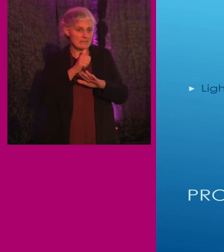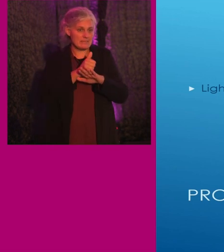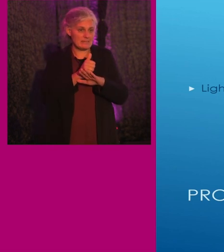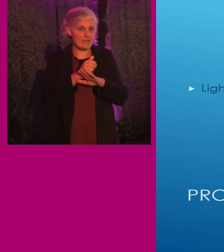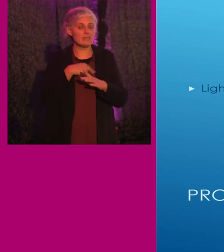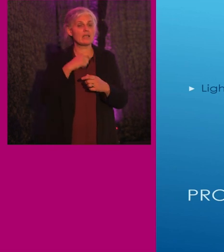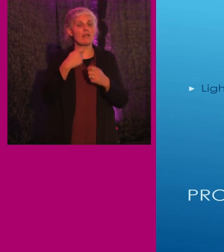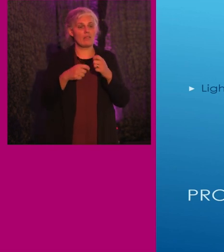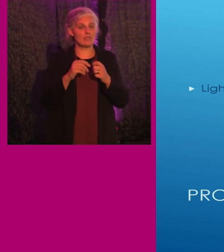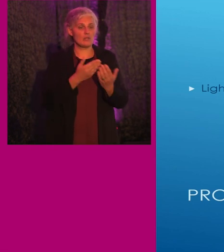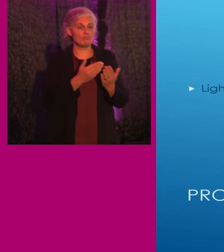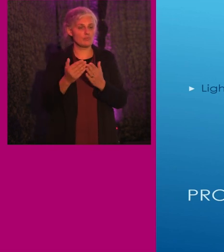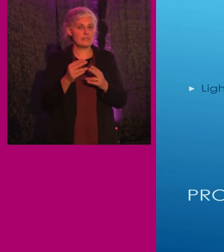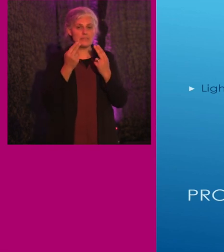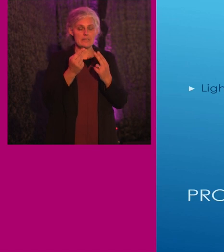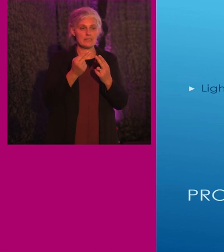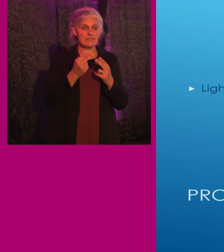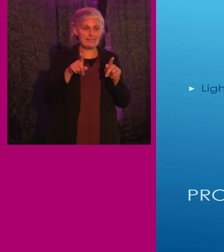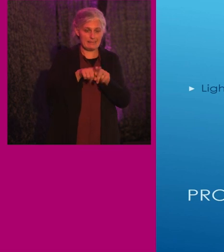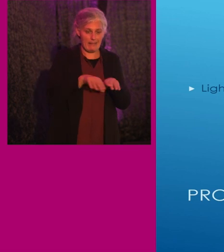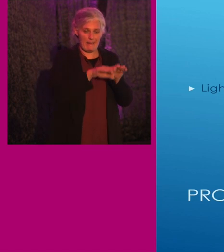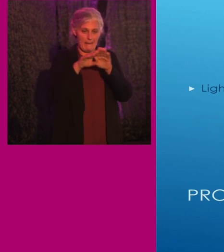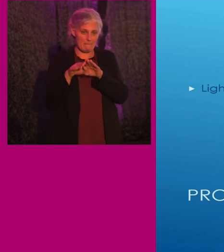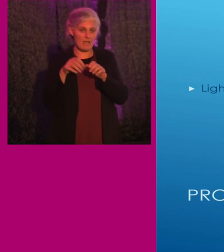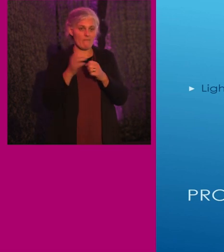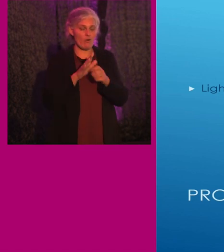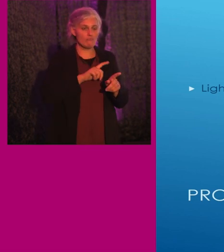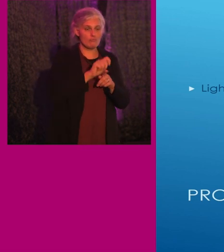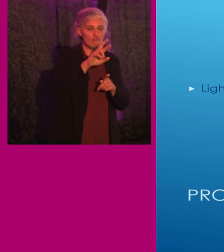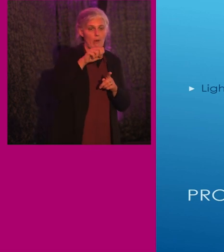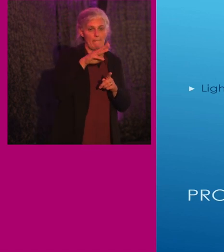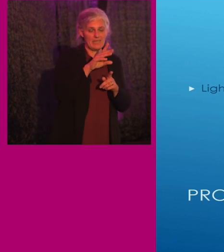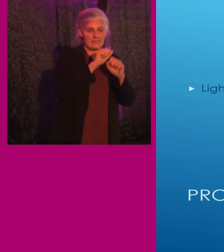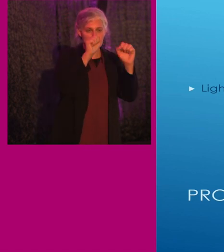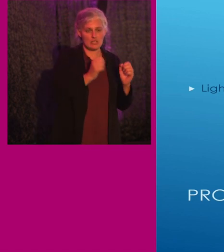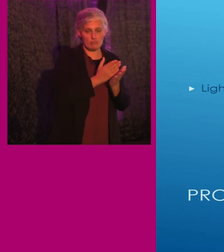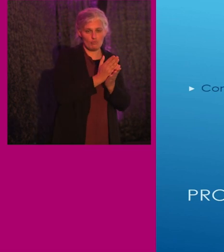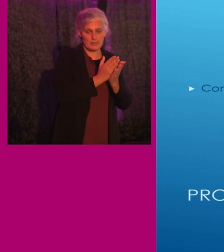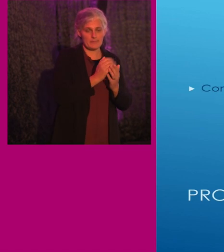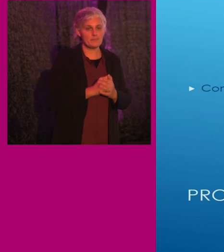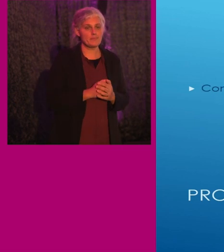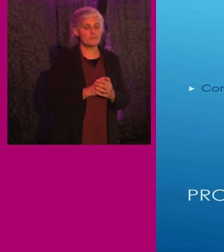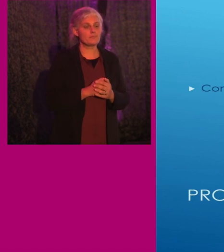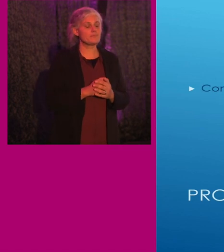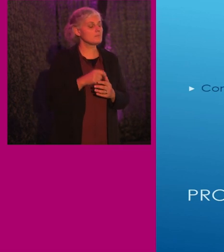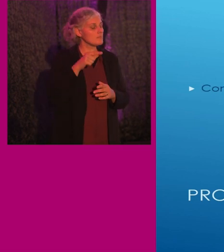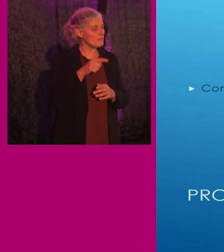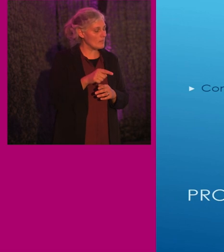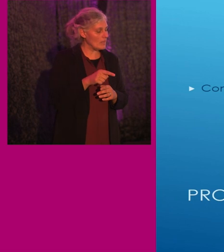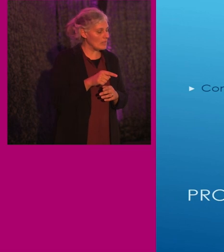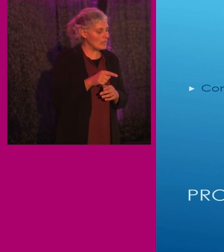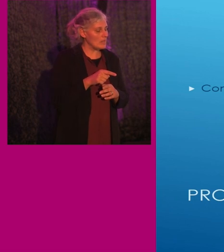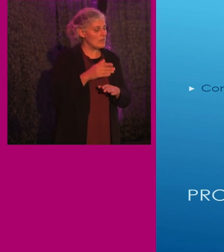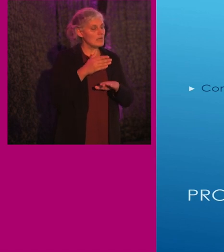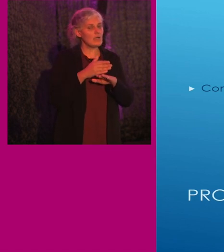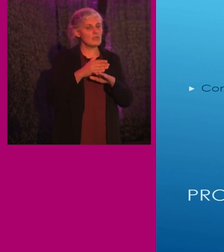automobiles. The requirements are the same as for rapid rail systems. Commuter rail is a rail system that